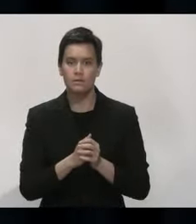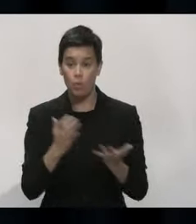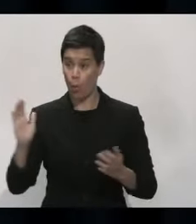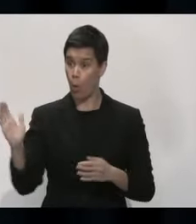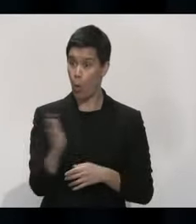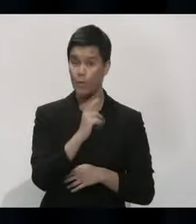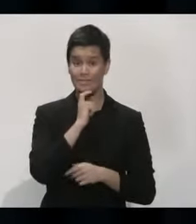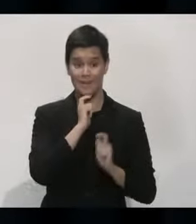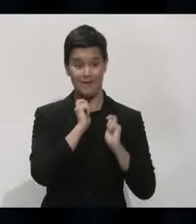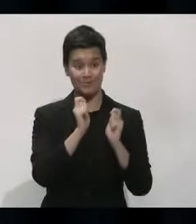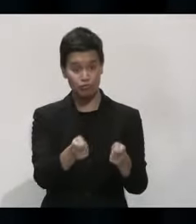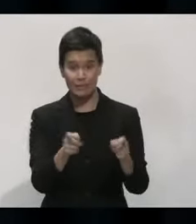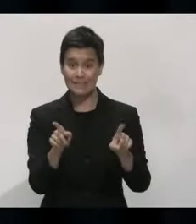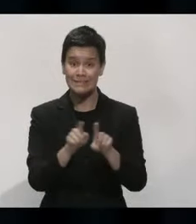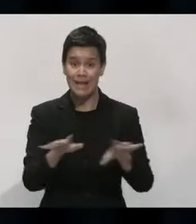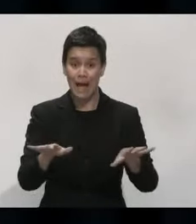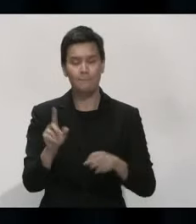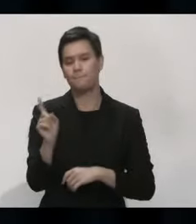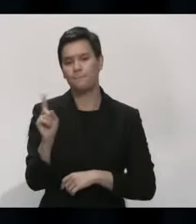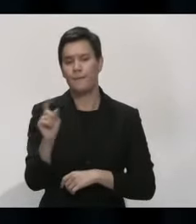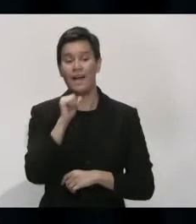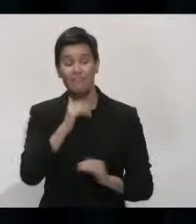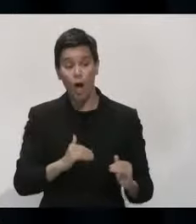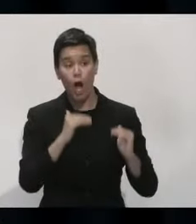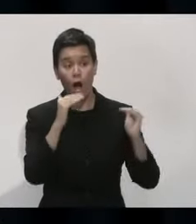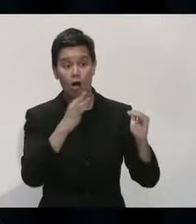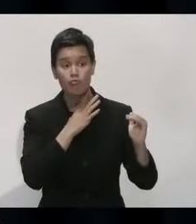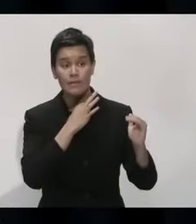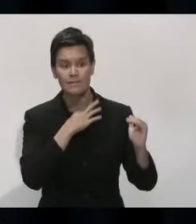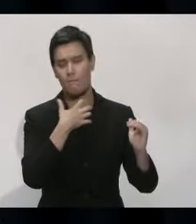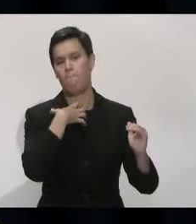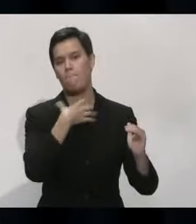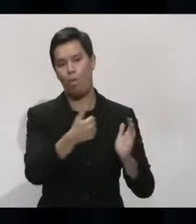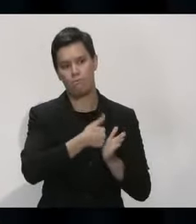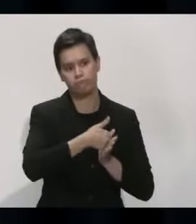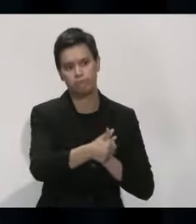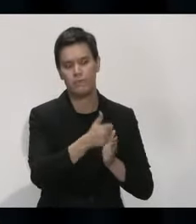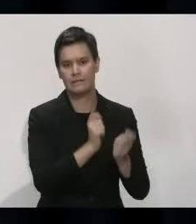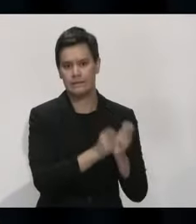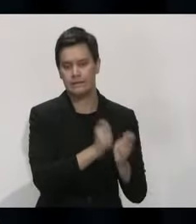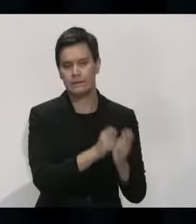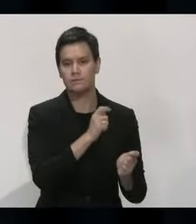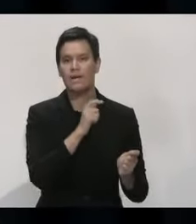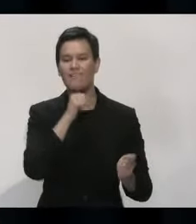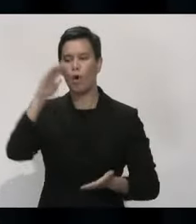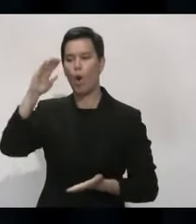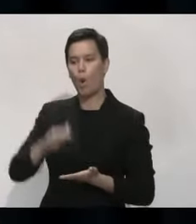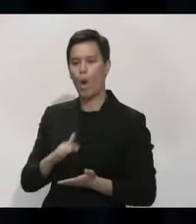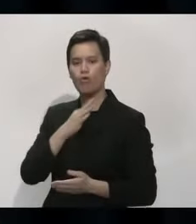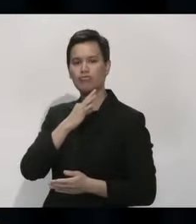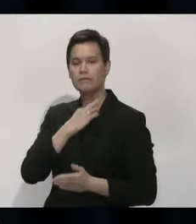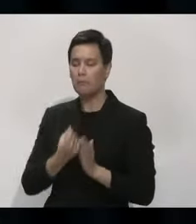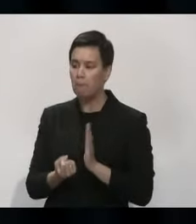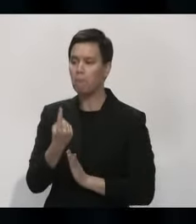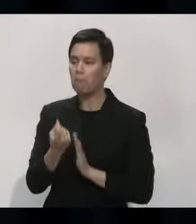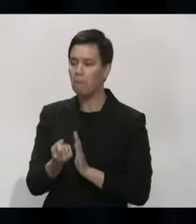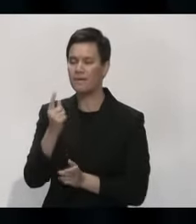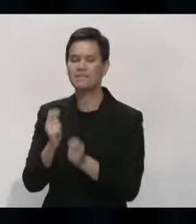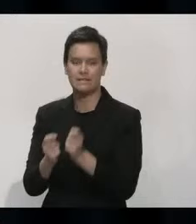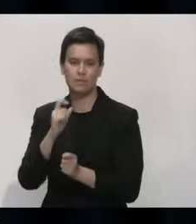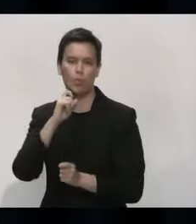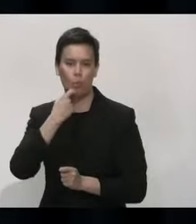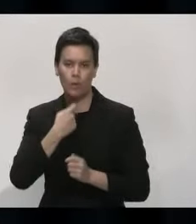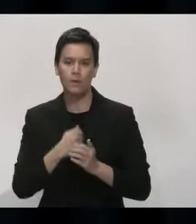the highest risk will be tested most frequently, those at the lowest risk less frequently. I've been very encouraged by the way our contact